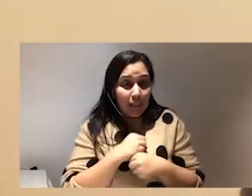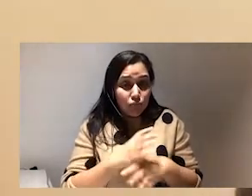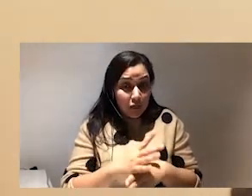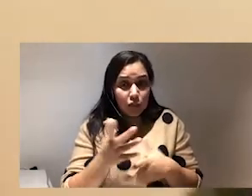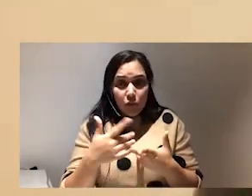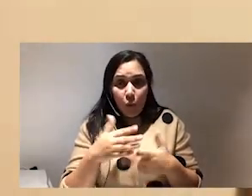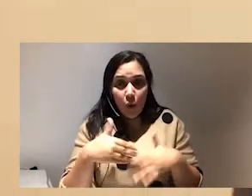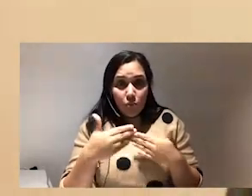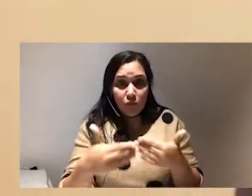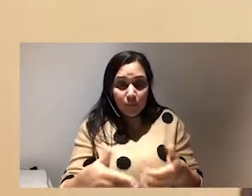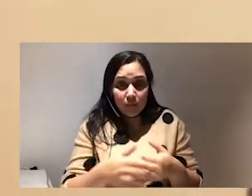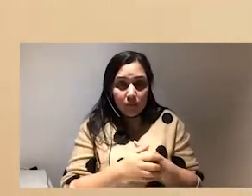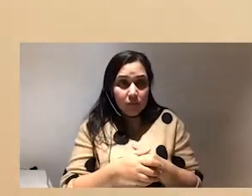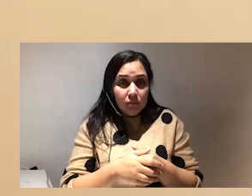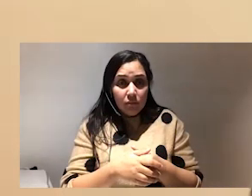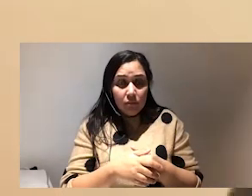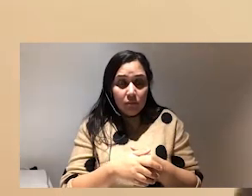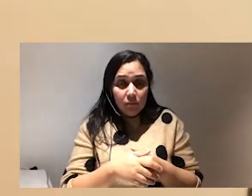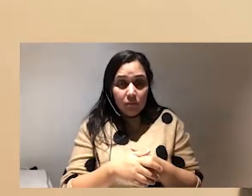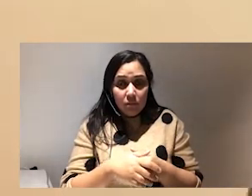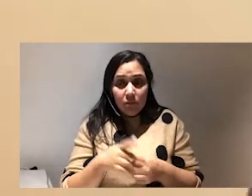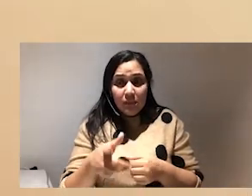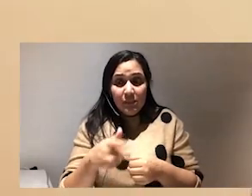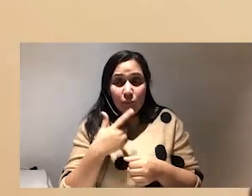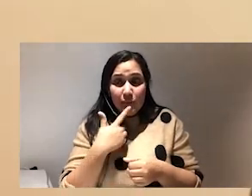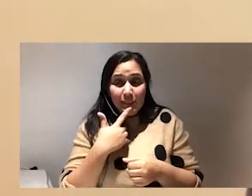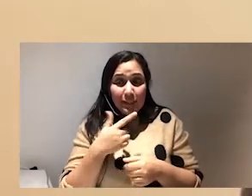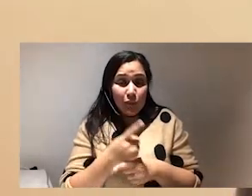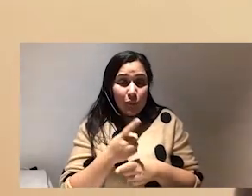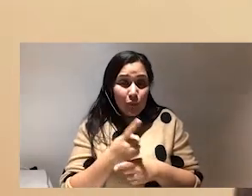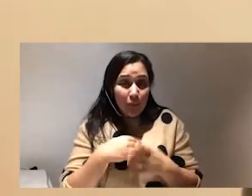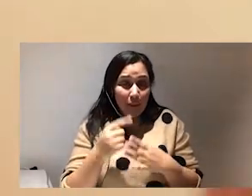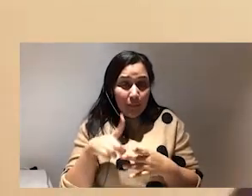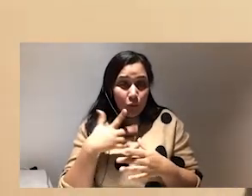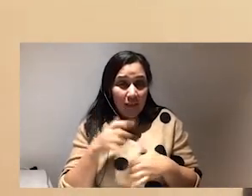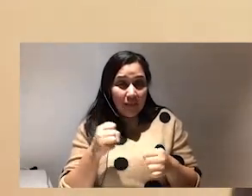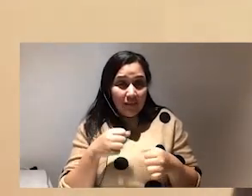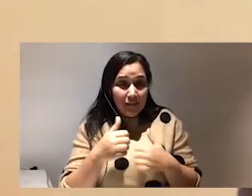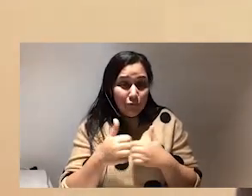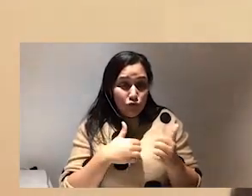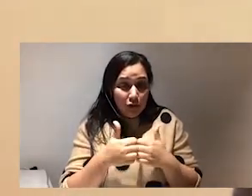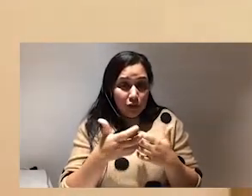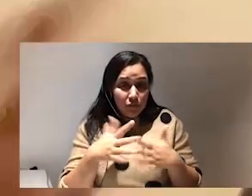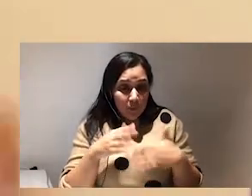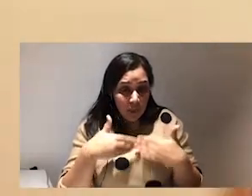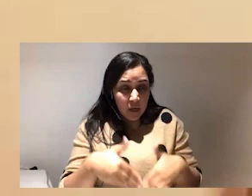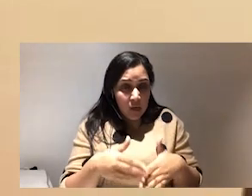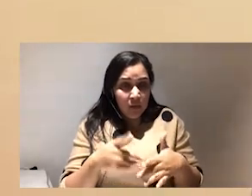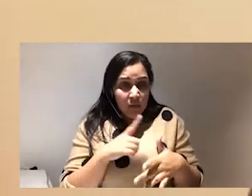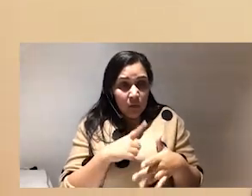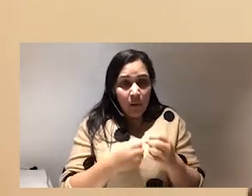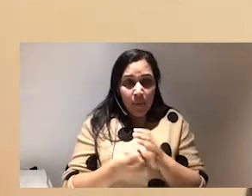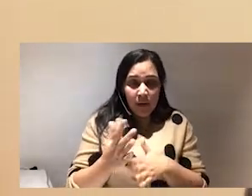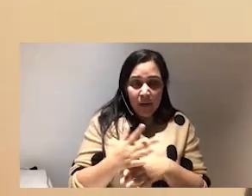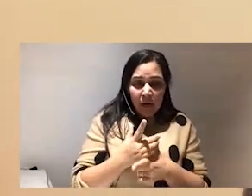these movements we're keeping up with people who've got this infrastructure from the get-go and that's why we're always tired and burning out because we're having to do two